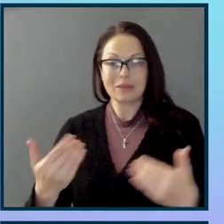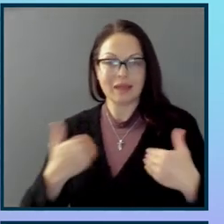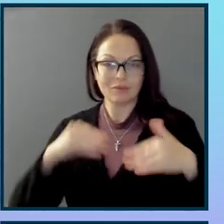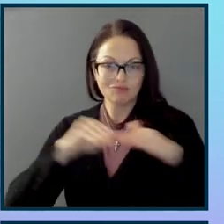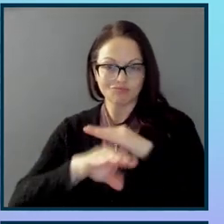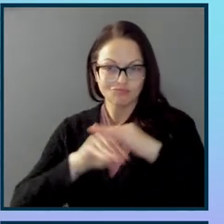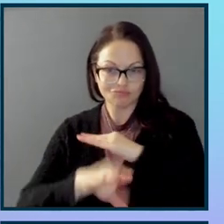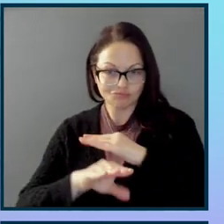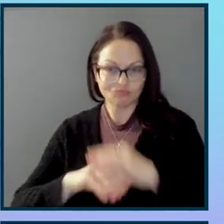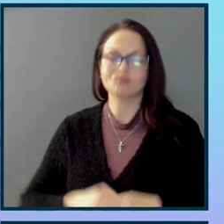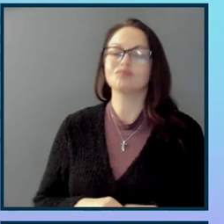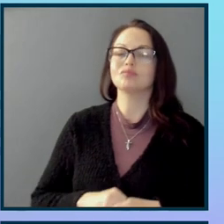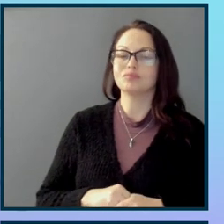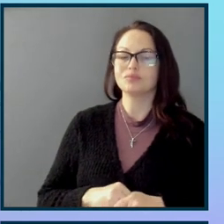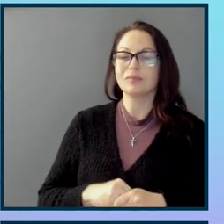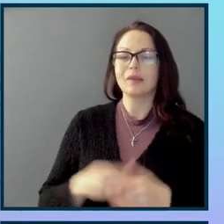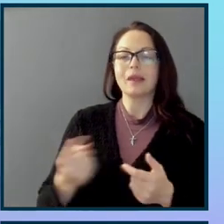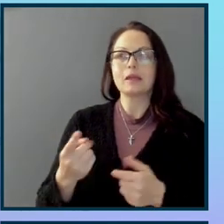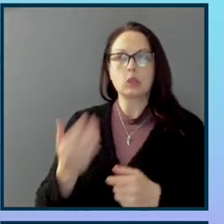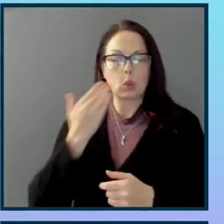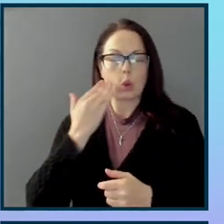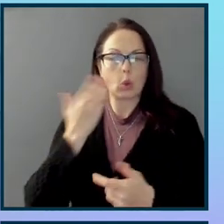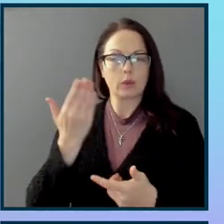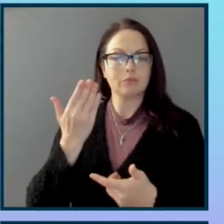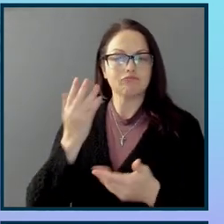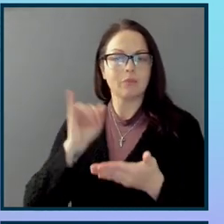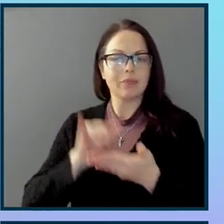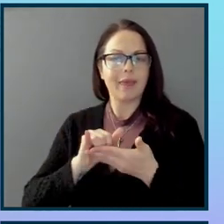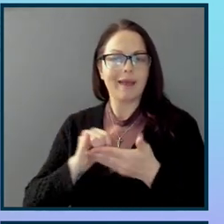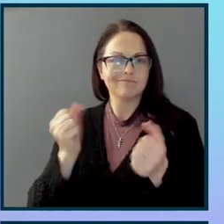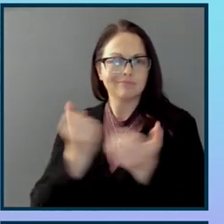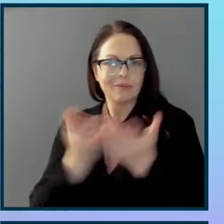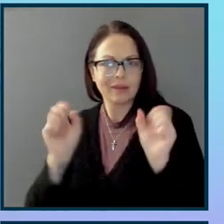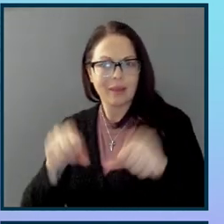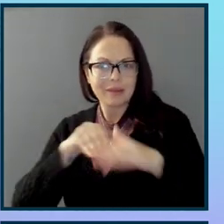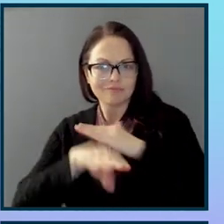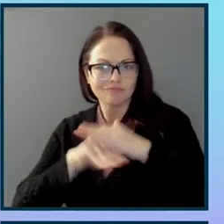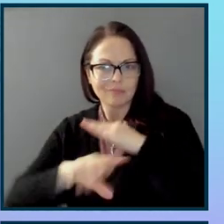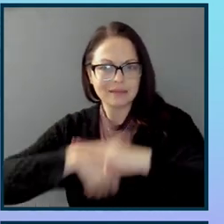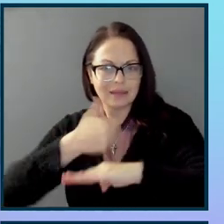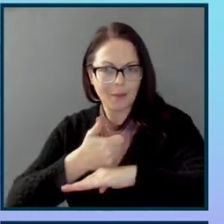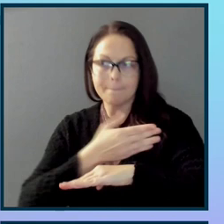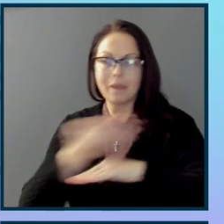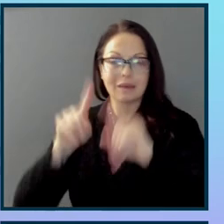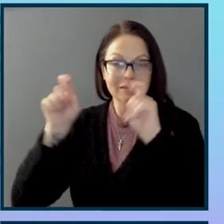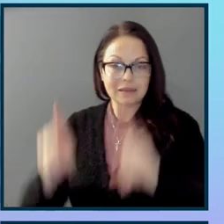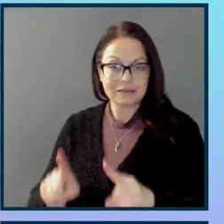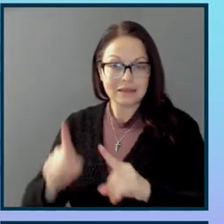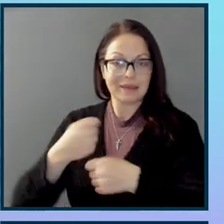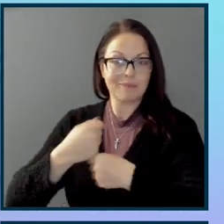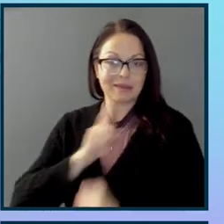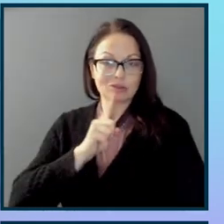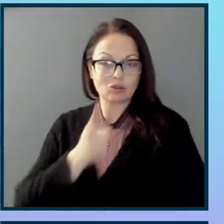Conceiving of accessible experiences, implementing those, and then, of course, testing and making sure the quality of those